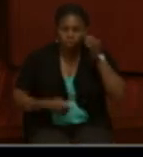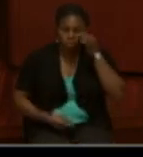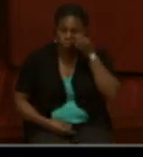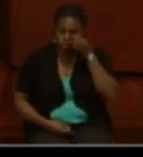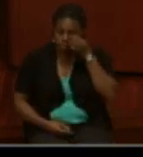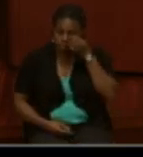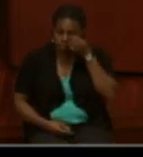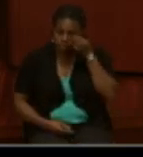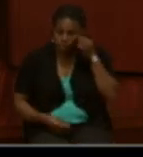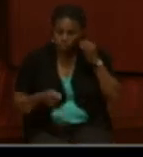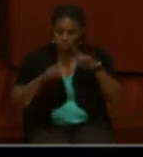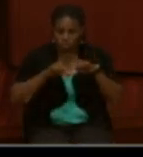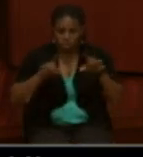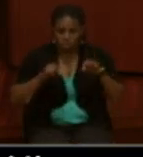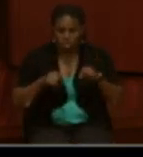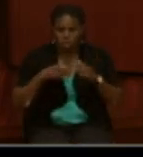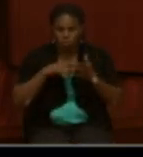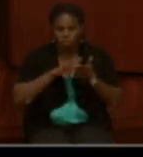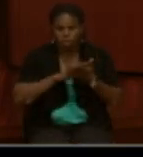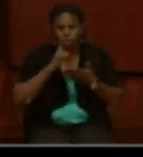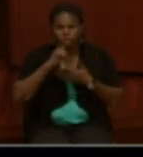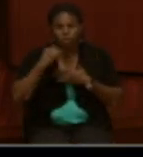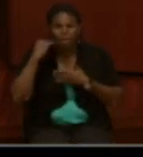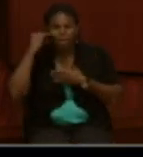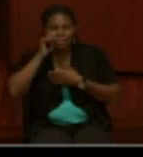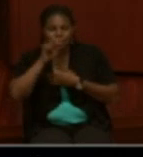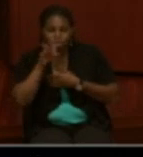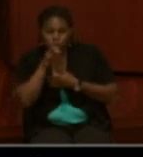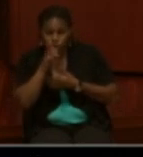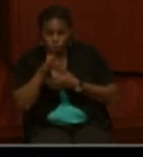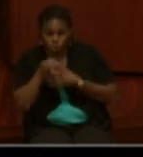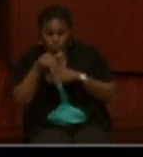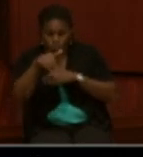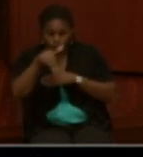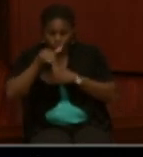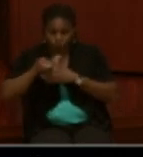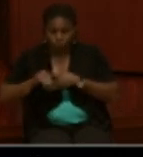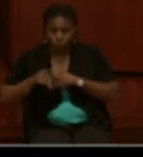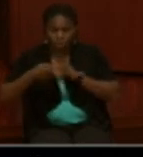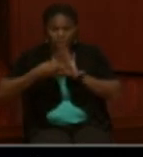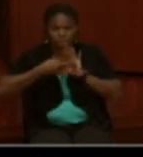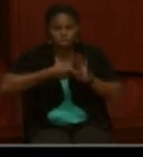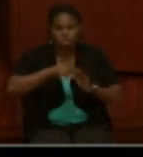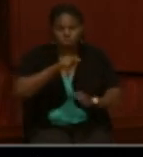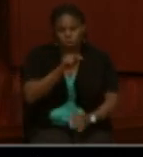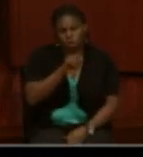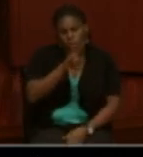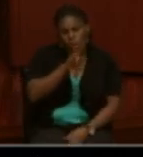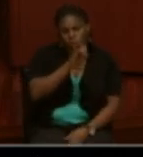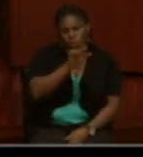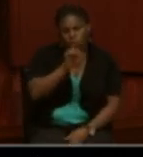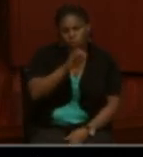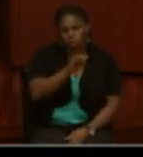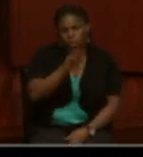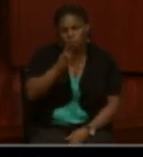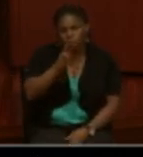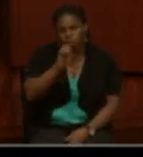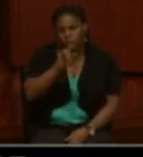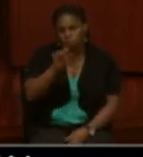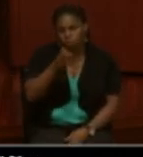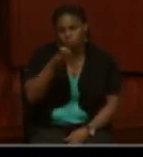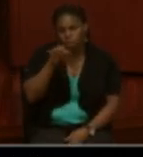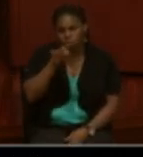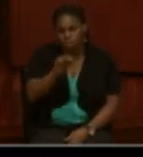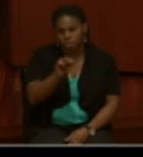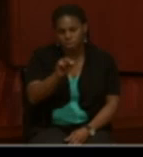record for headstone. So this is showing William Washington that he was a private in